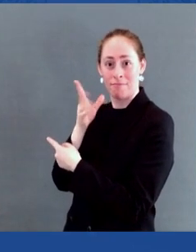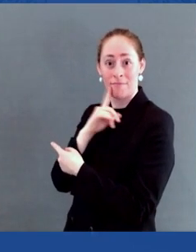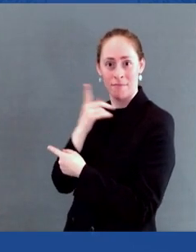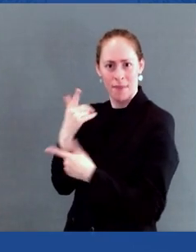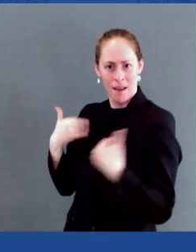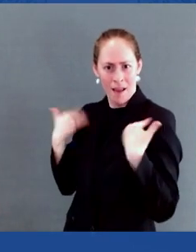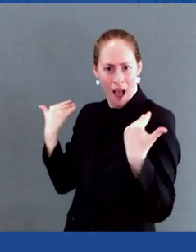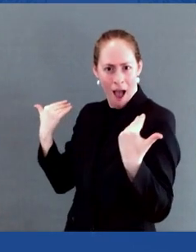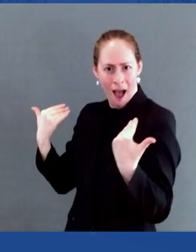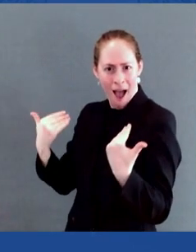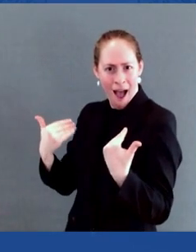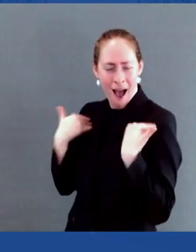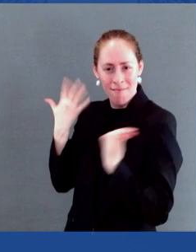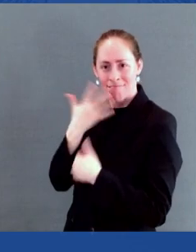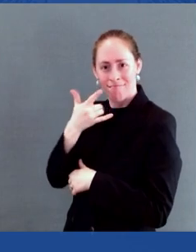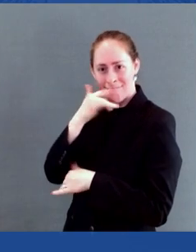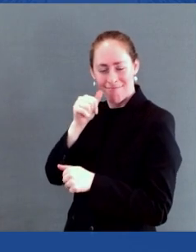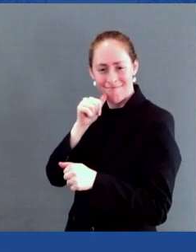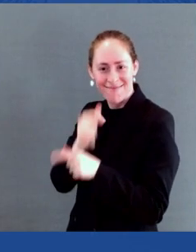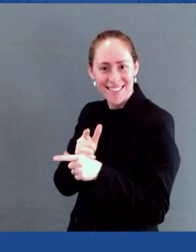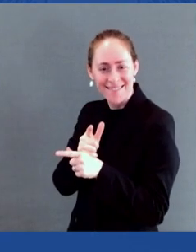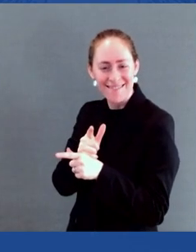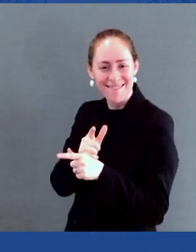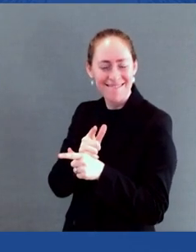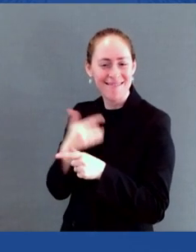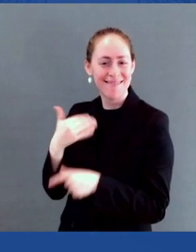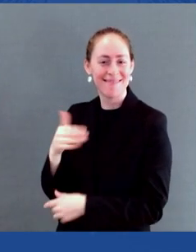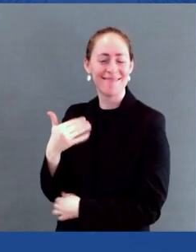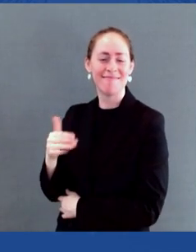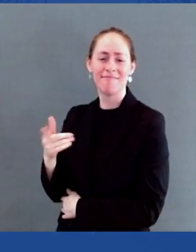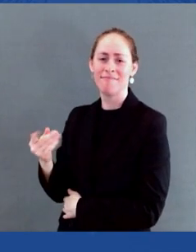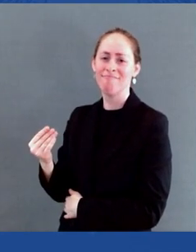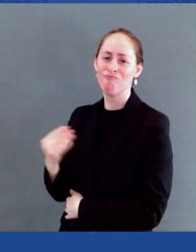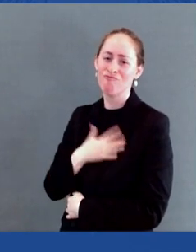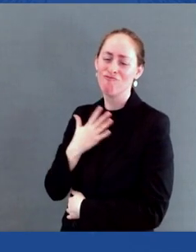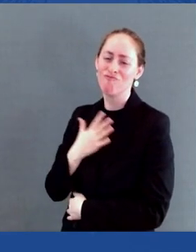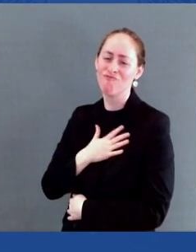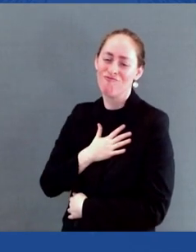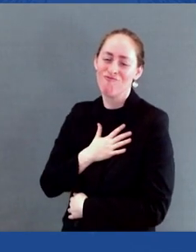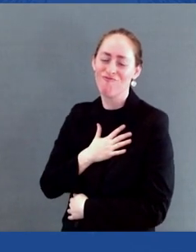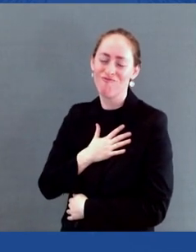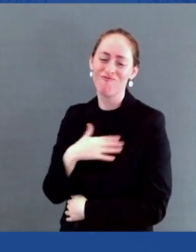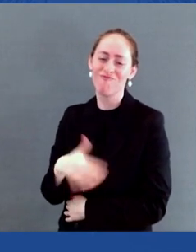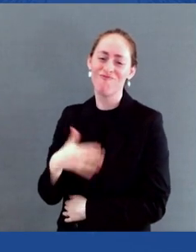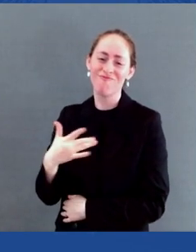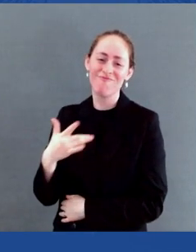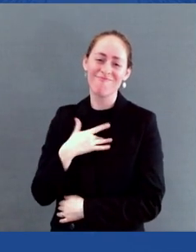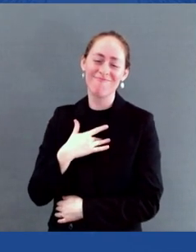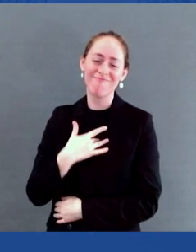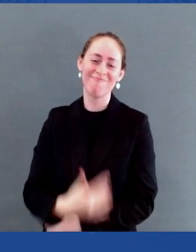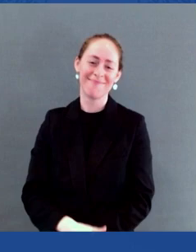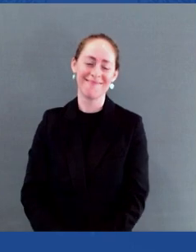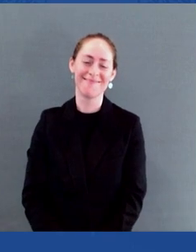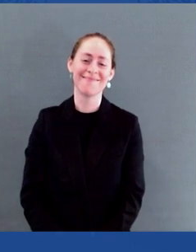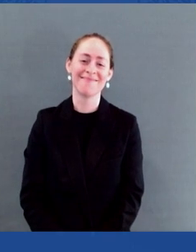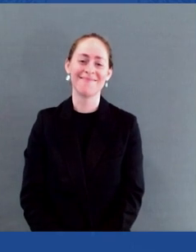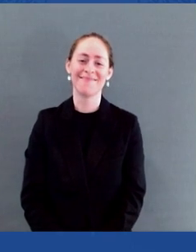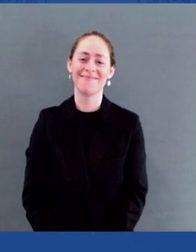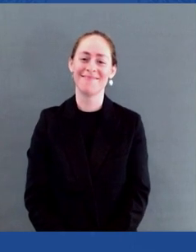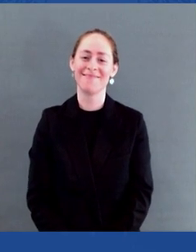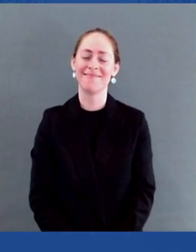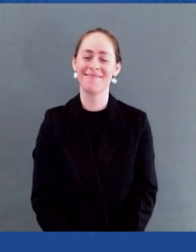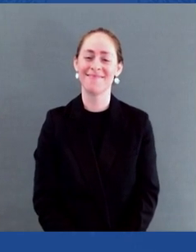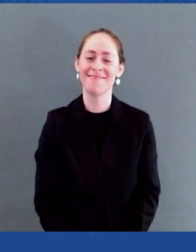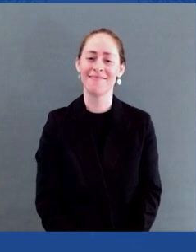the inspiration. She is the reason why this young man has done such incredible things. And it's a simple